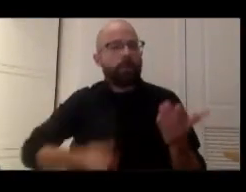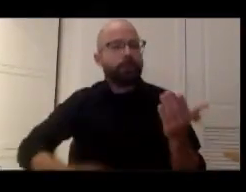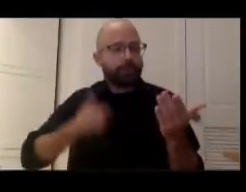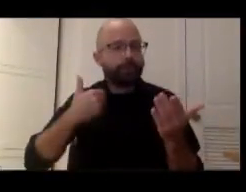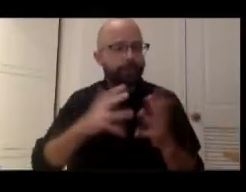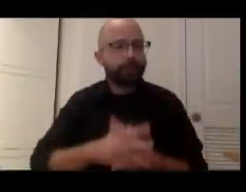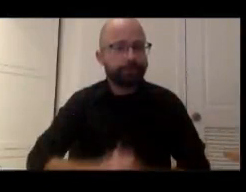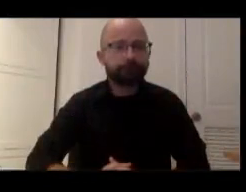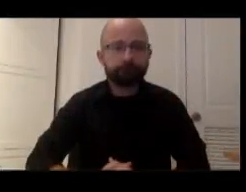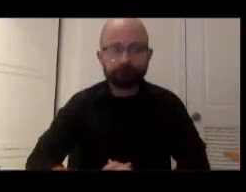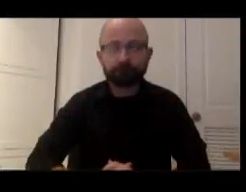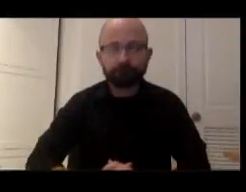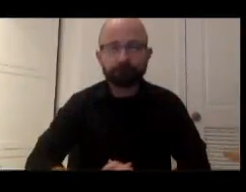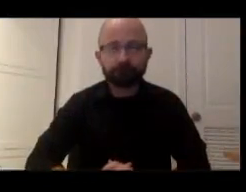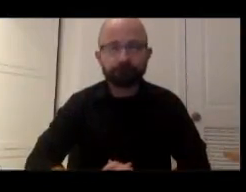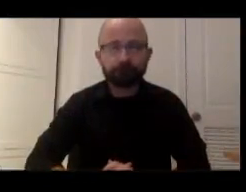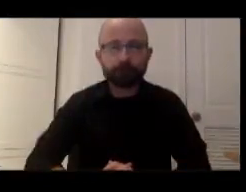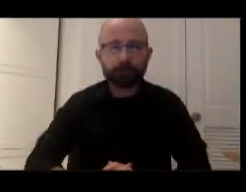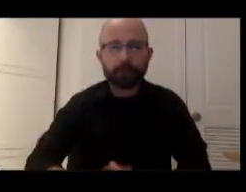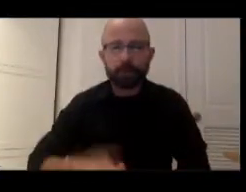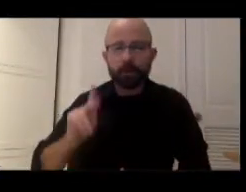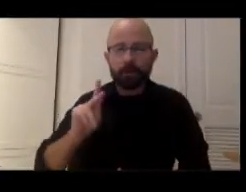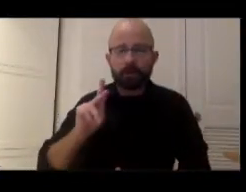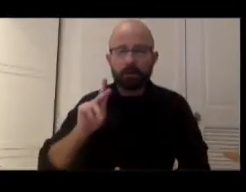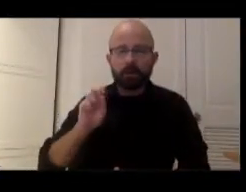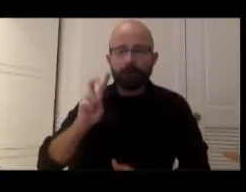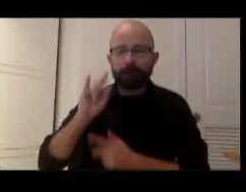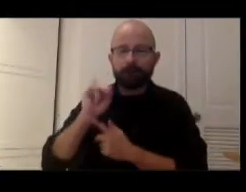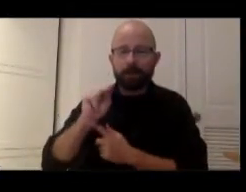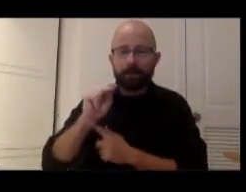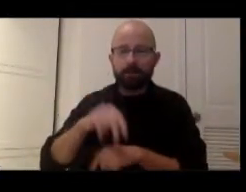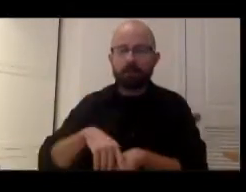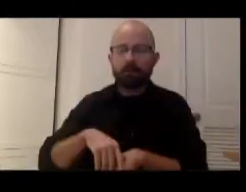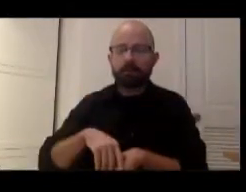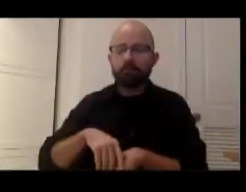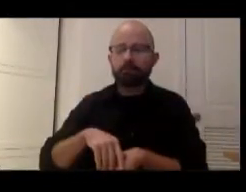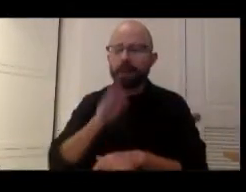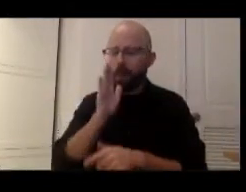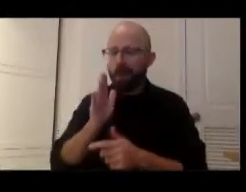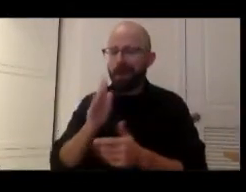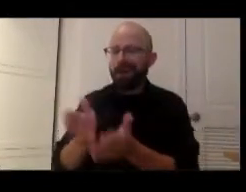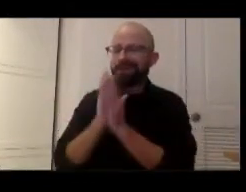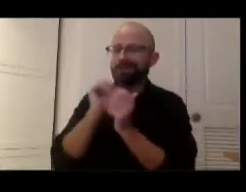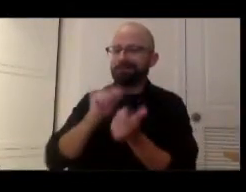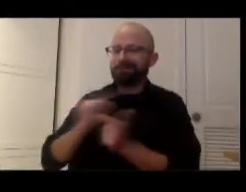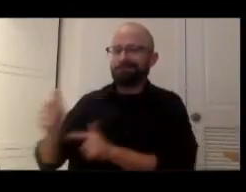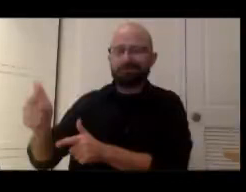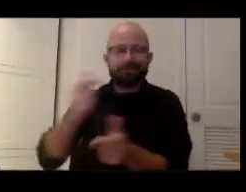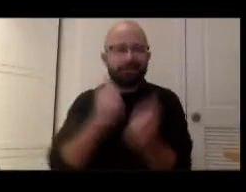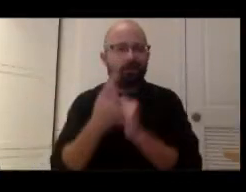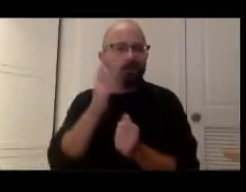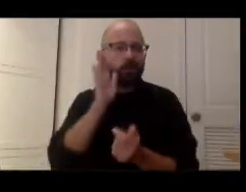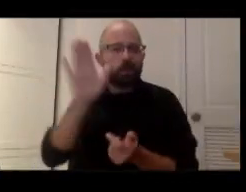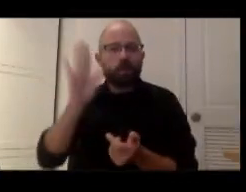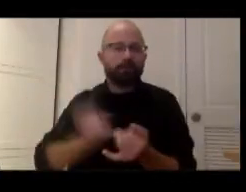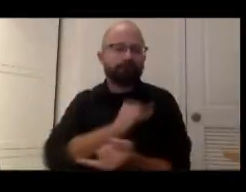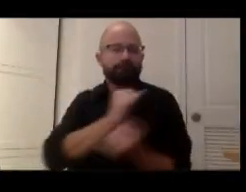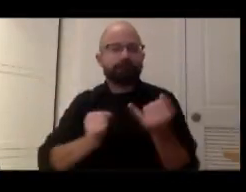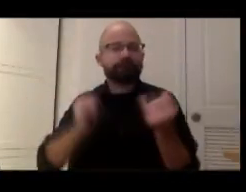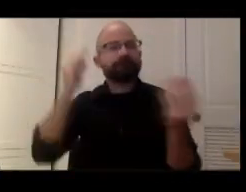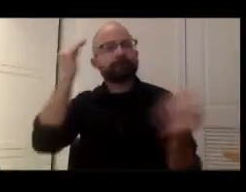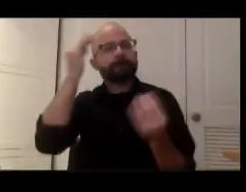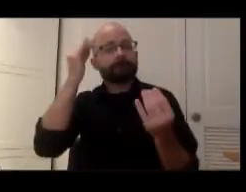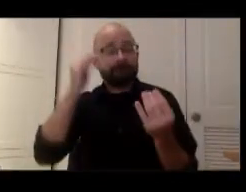Yeah, I'm going to ask everyone for for some closing thoughts, but I really want to focus around again